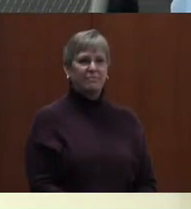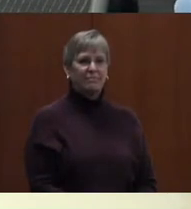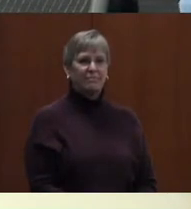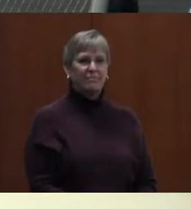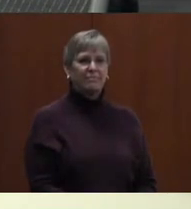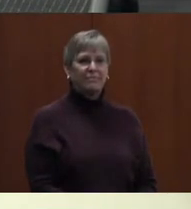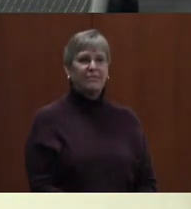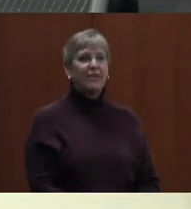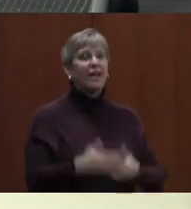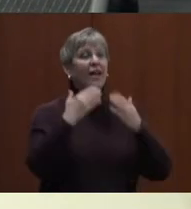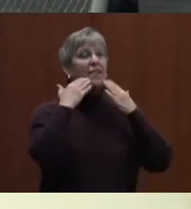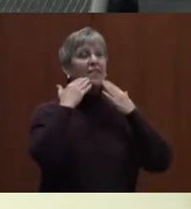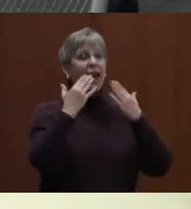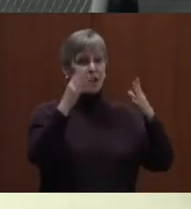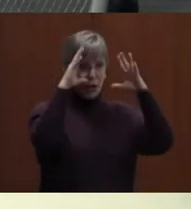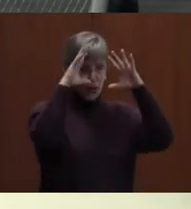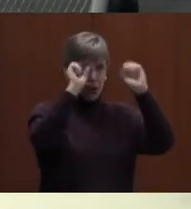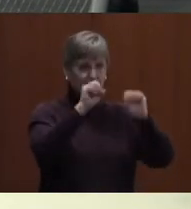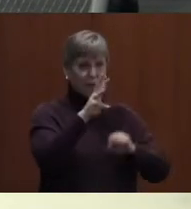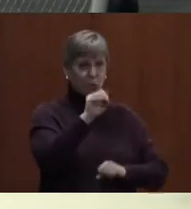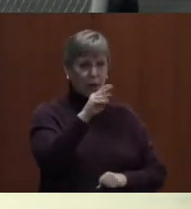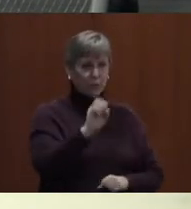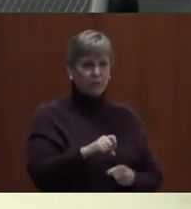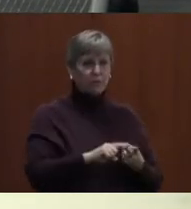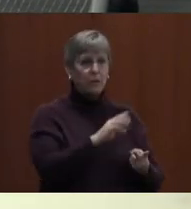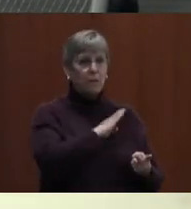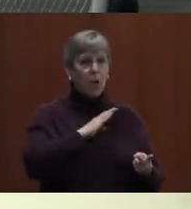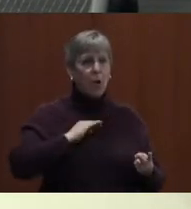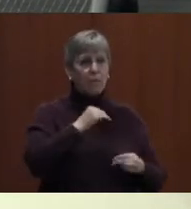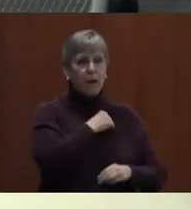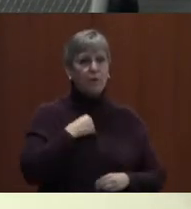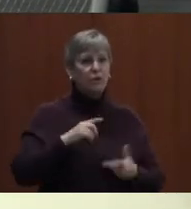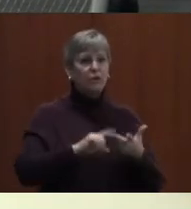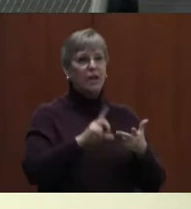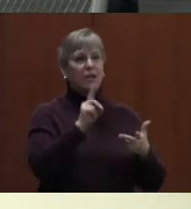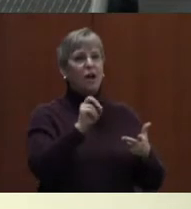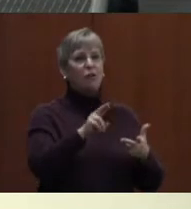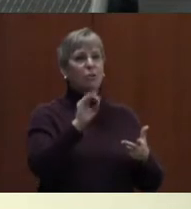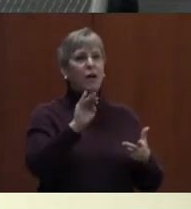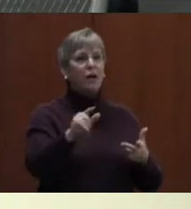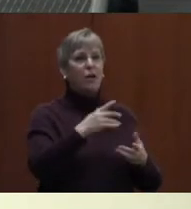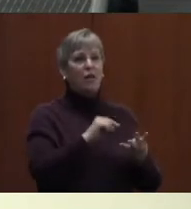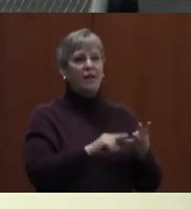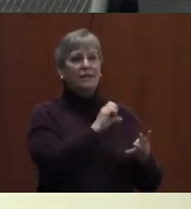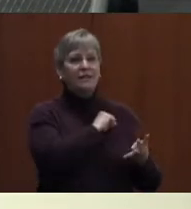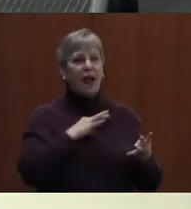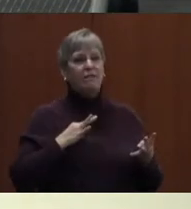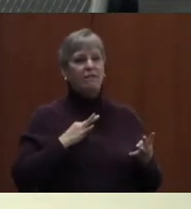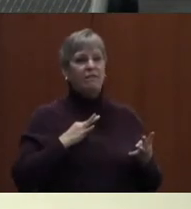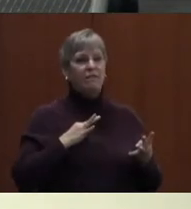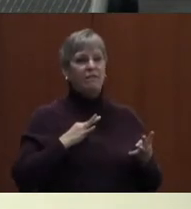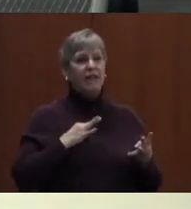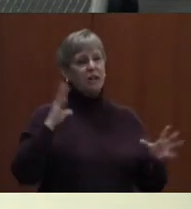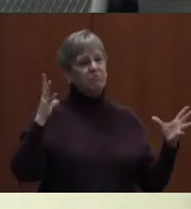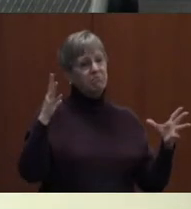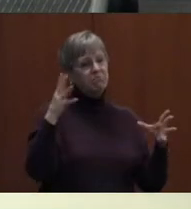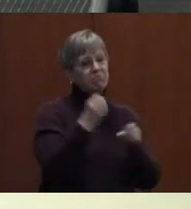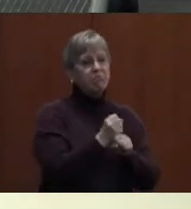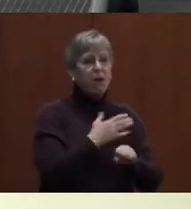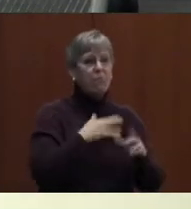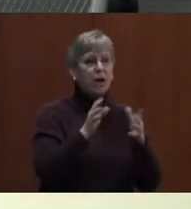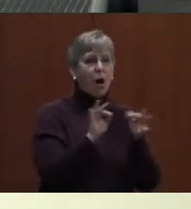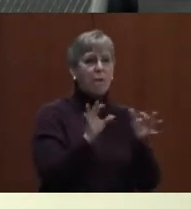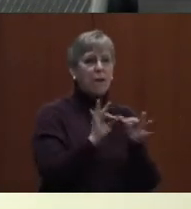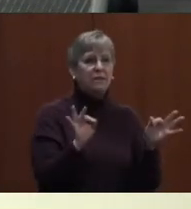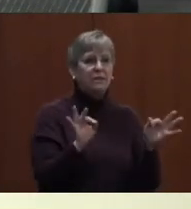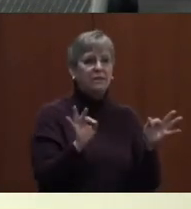Thank you, President Williams, board members, Dr. Michael, and staff. A synopsis of my comments